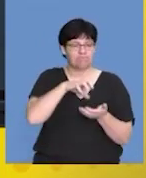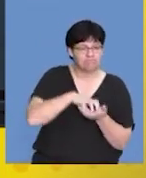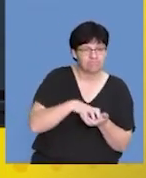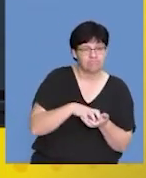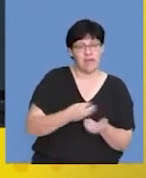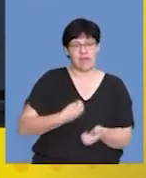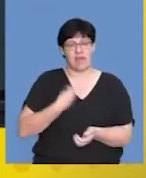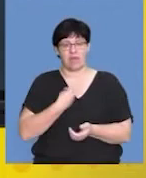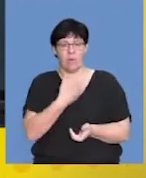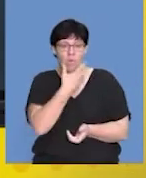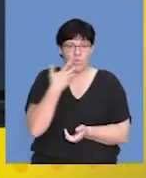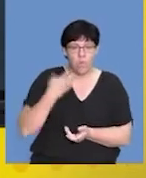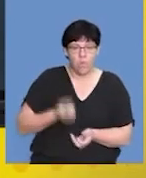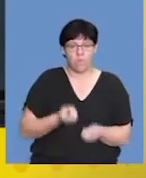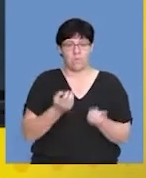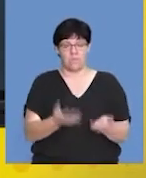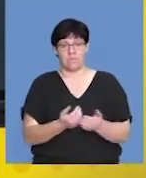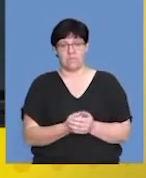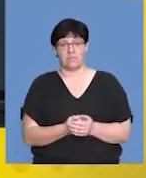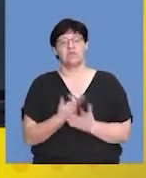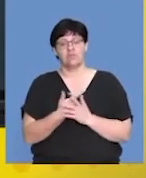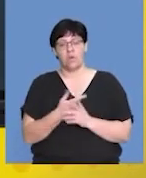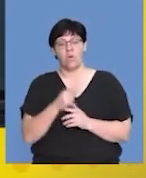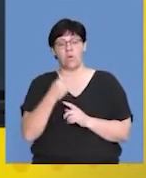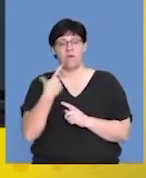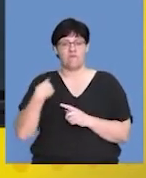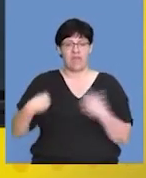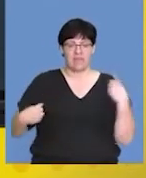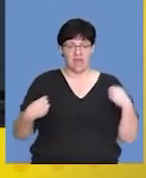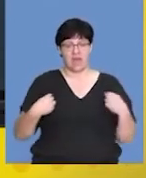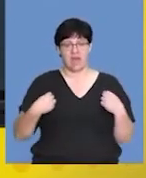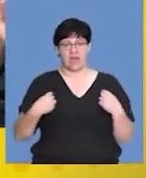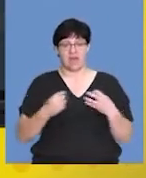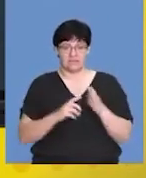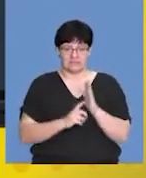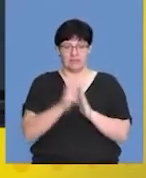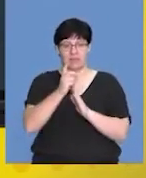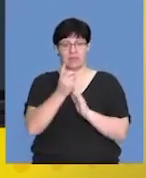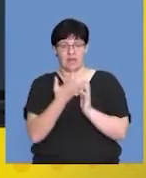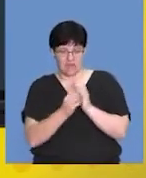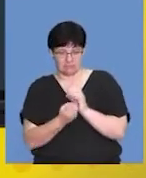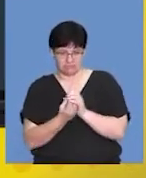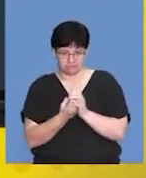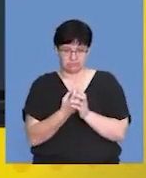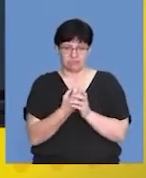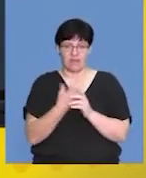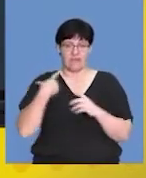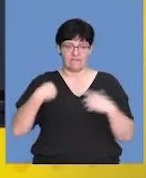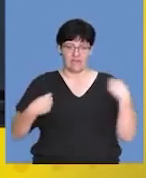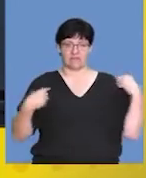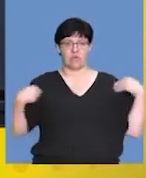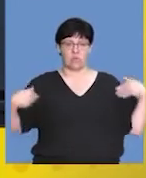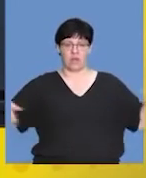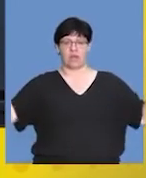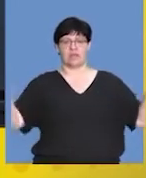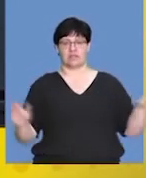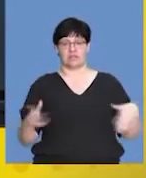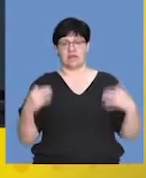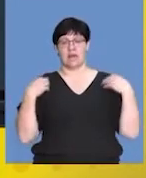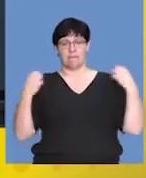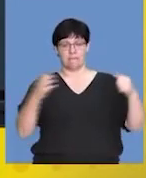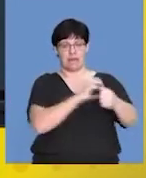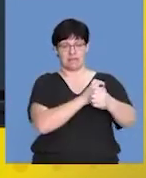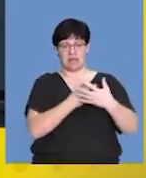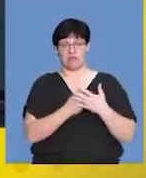they keep them warm until those down feathers start developing. And gradually, they grow feathers and wings, and the muscle